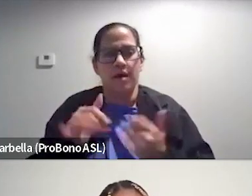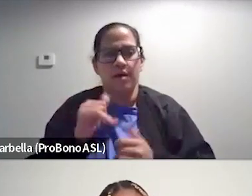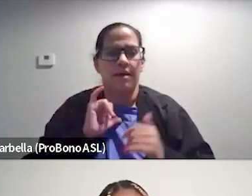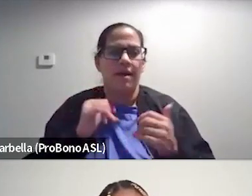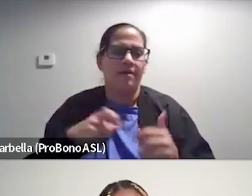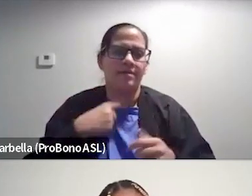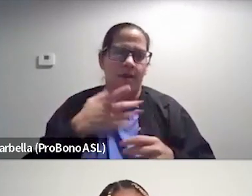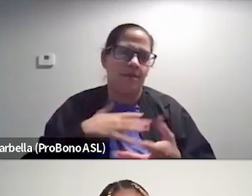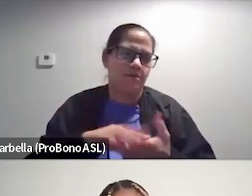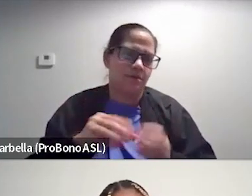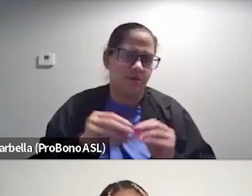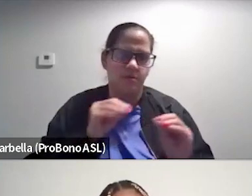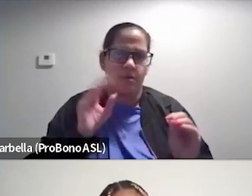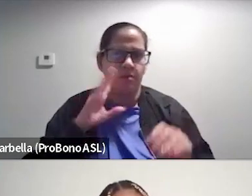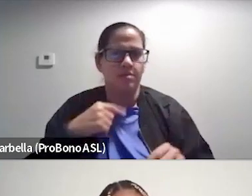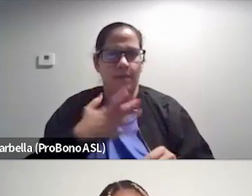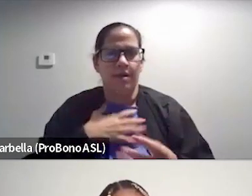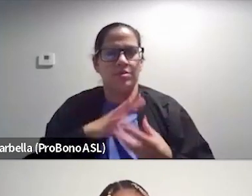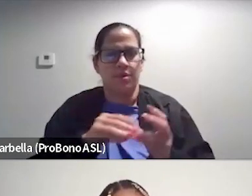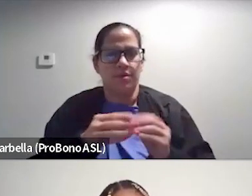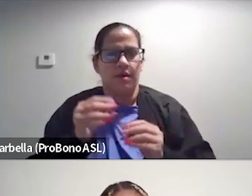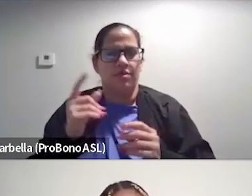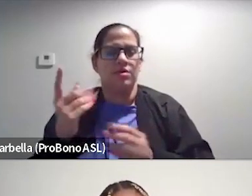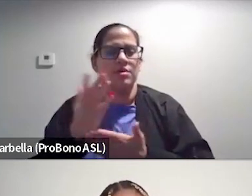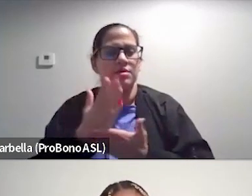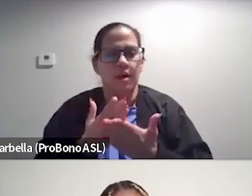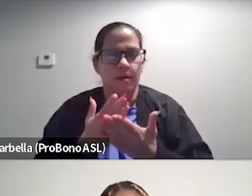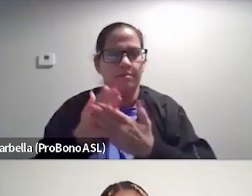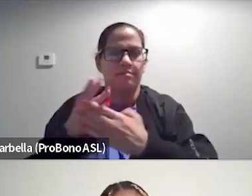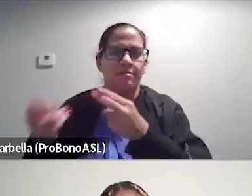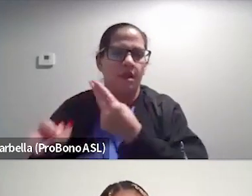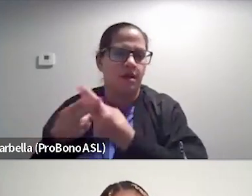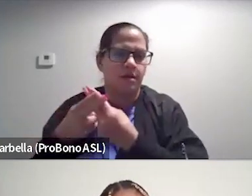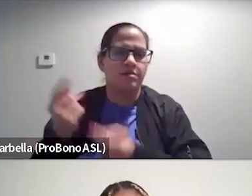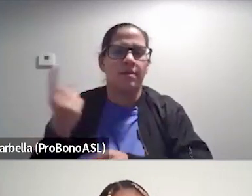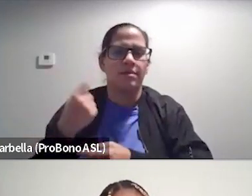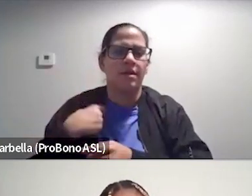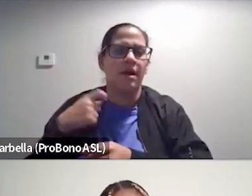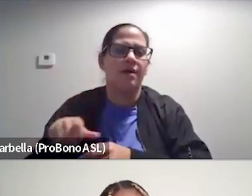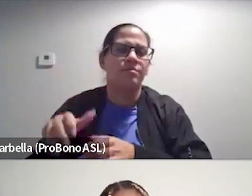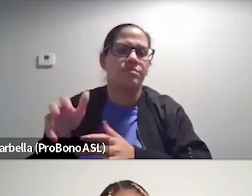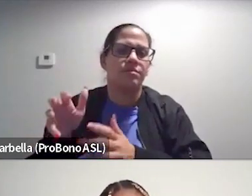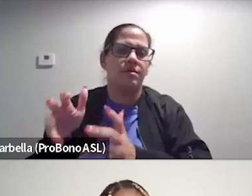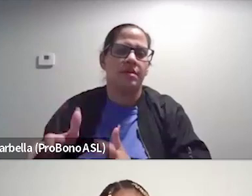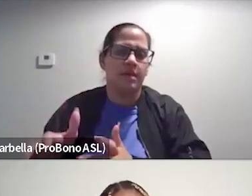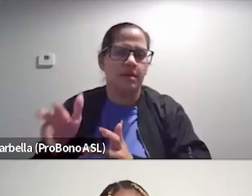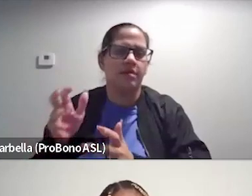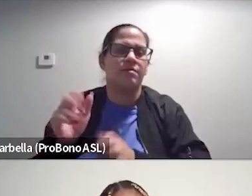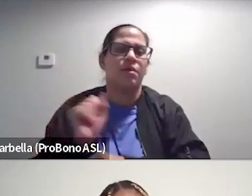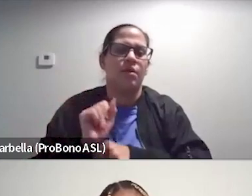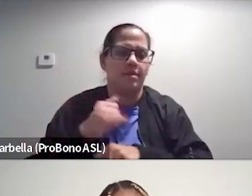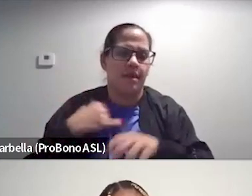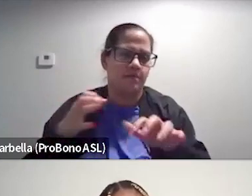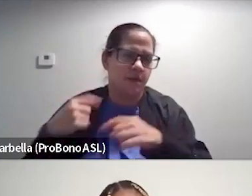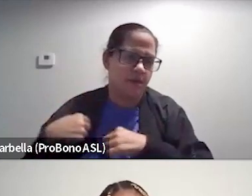have to tell my story. No one else is going to tell my story. There's like, there's some archive, there's some thing that I have to leave around like the work that I've